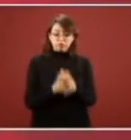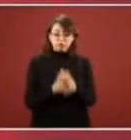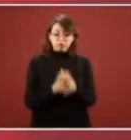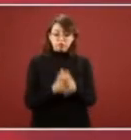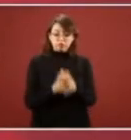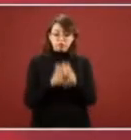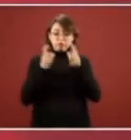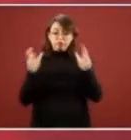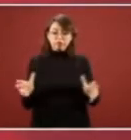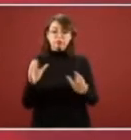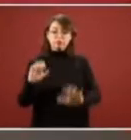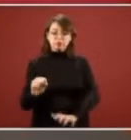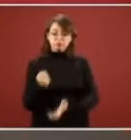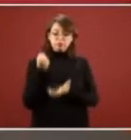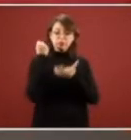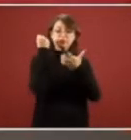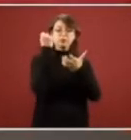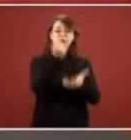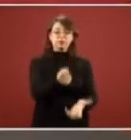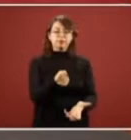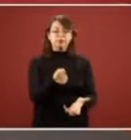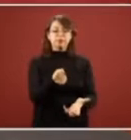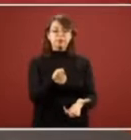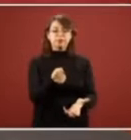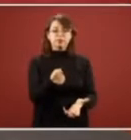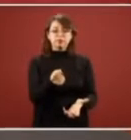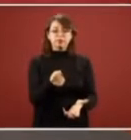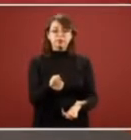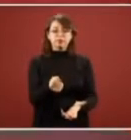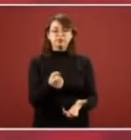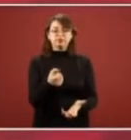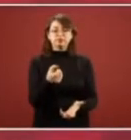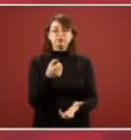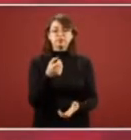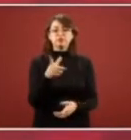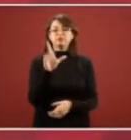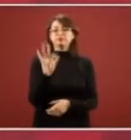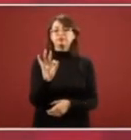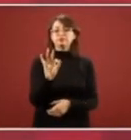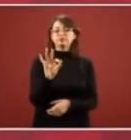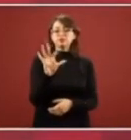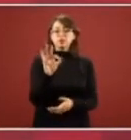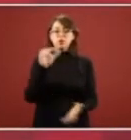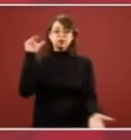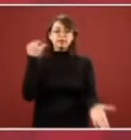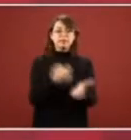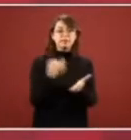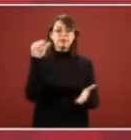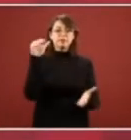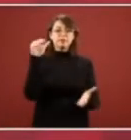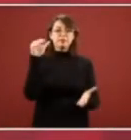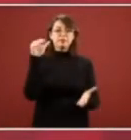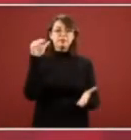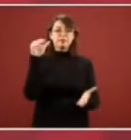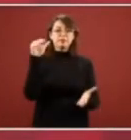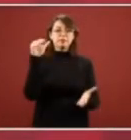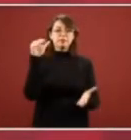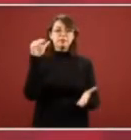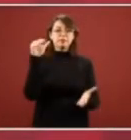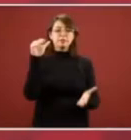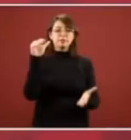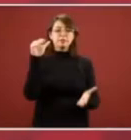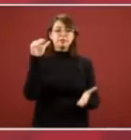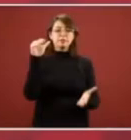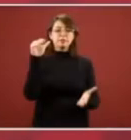sector salud en 40 mil millones de pesos we